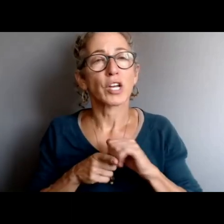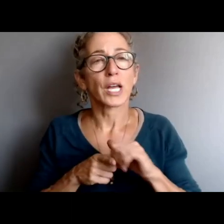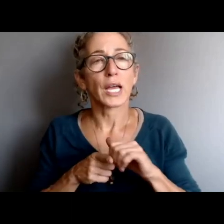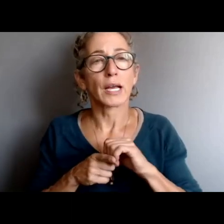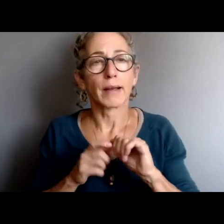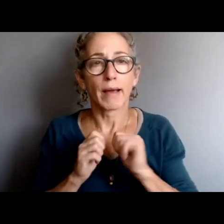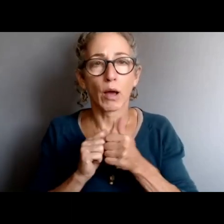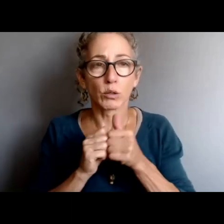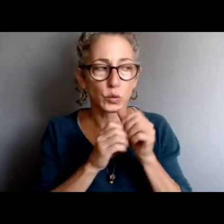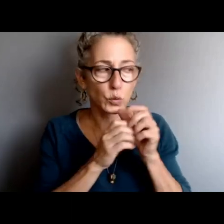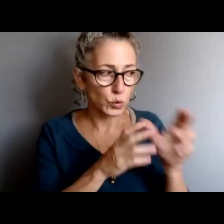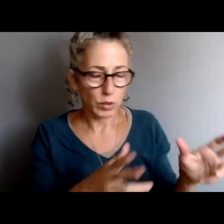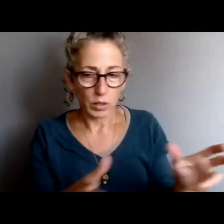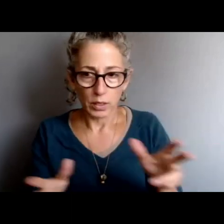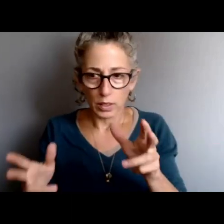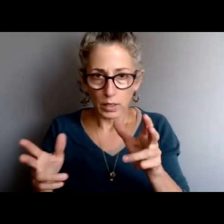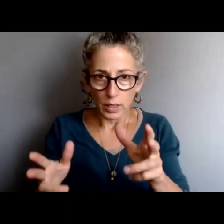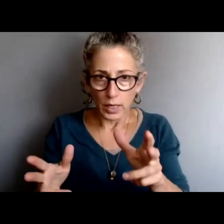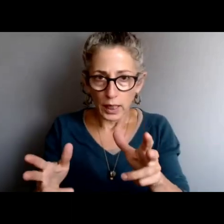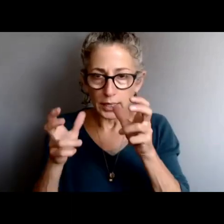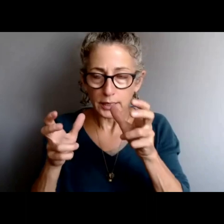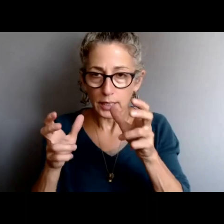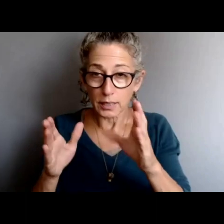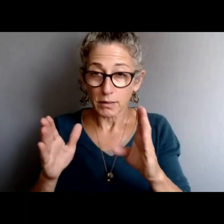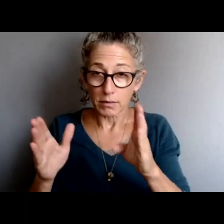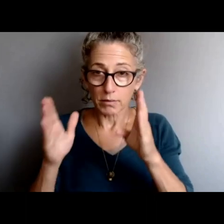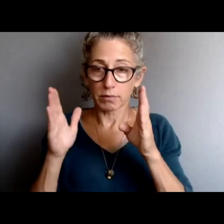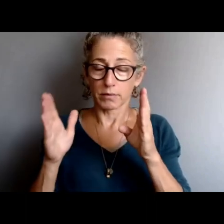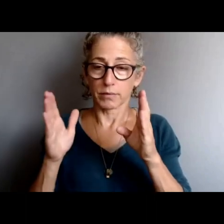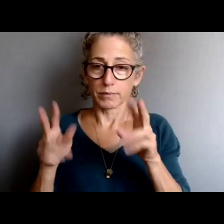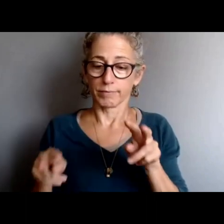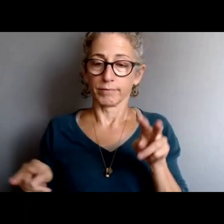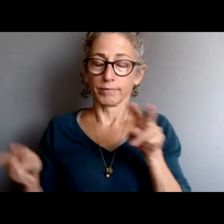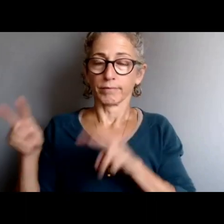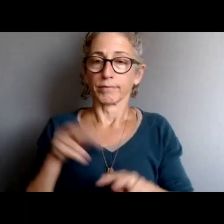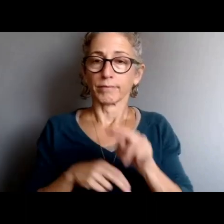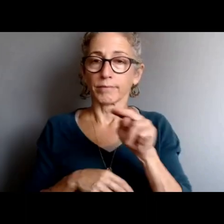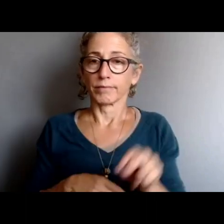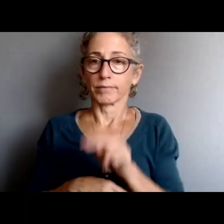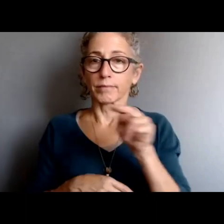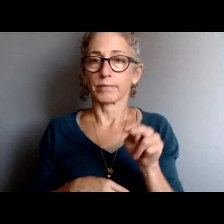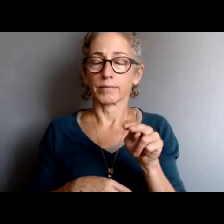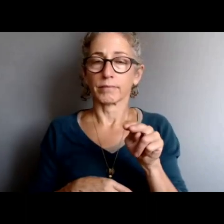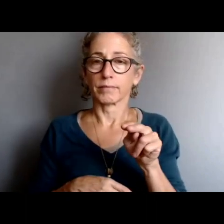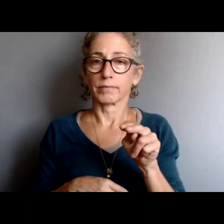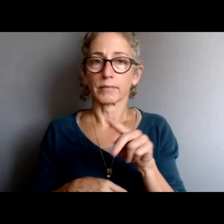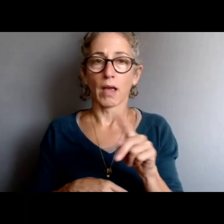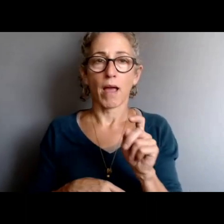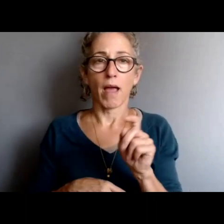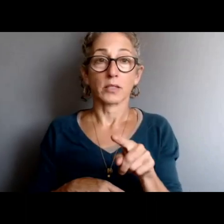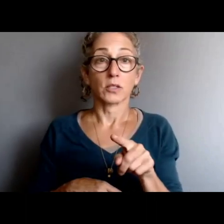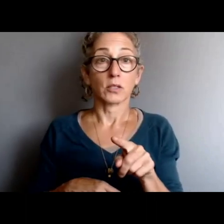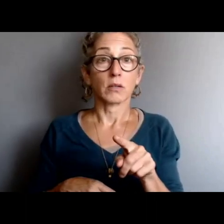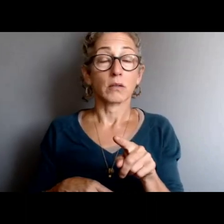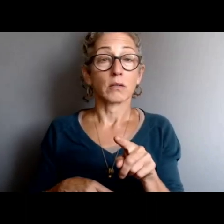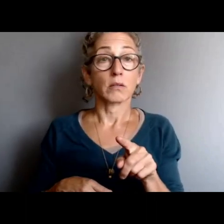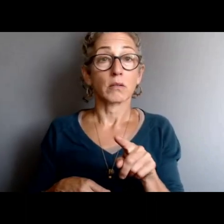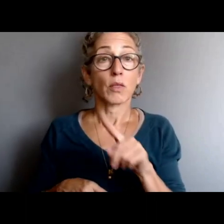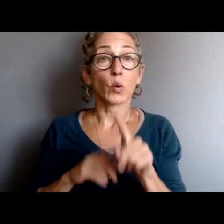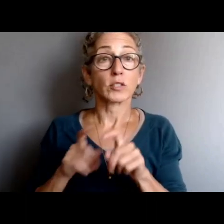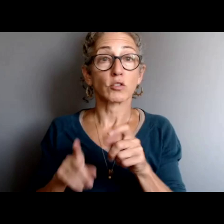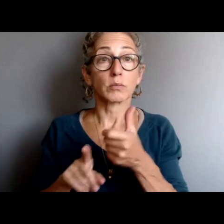carefully, objectively, and ask very open questions to